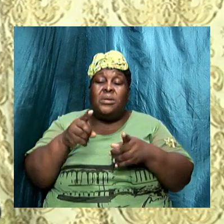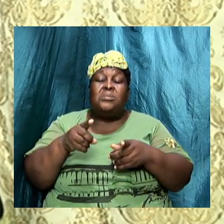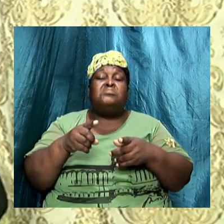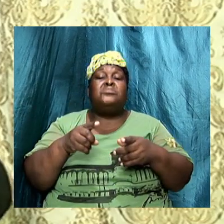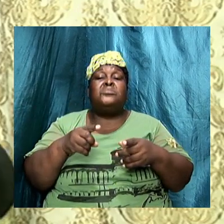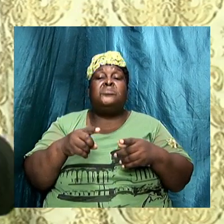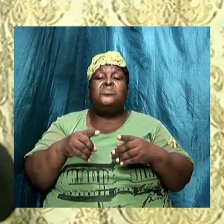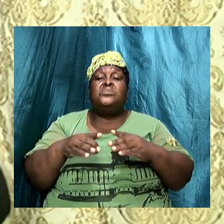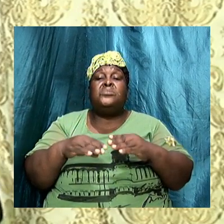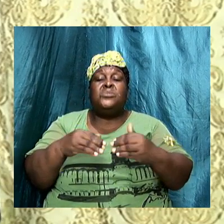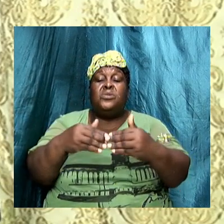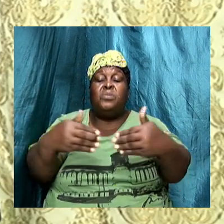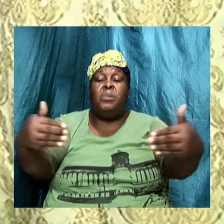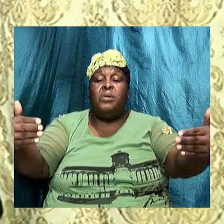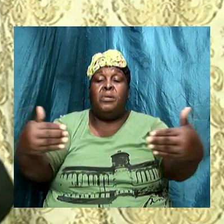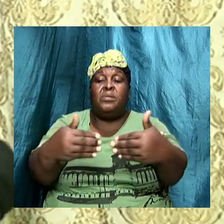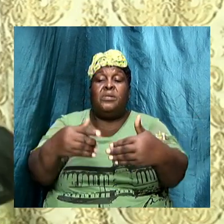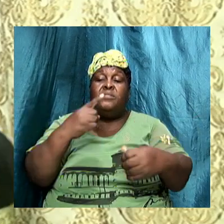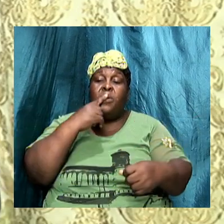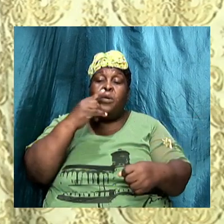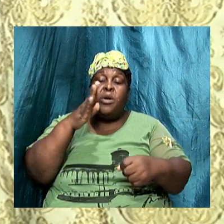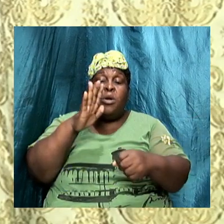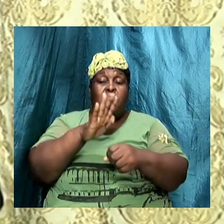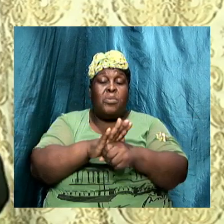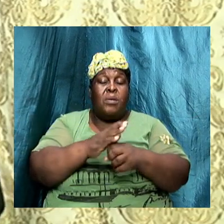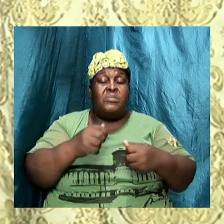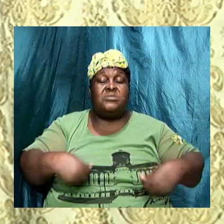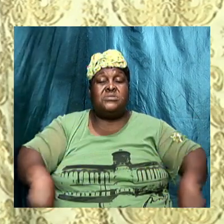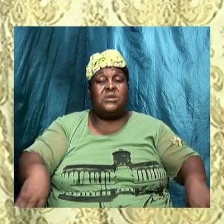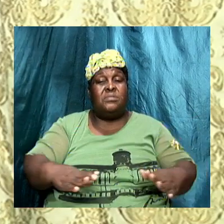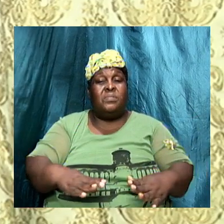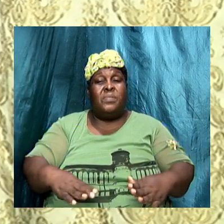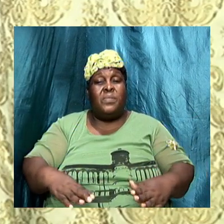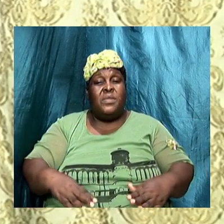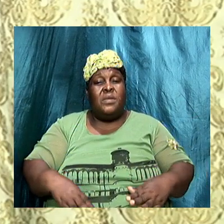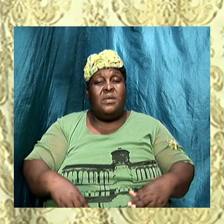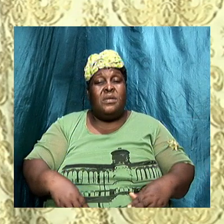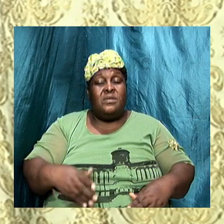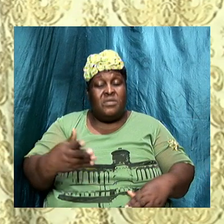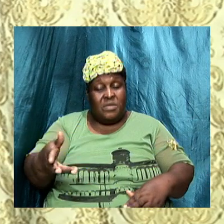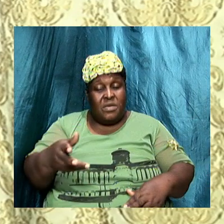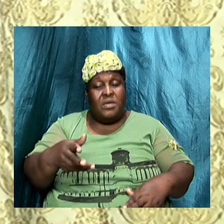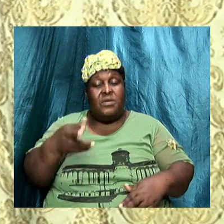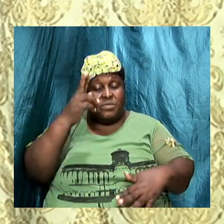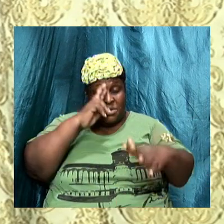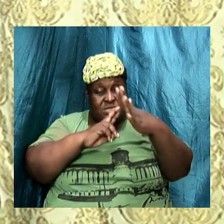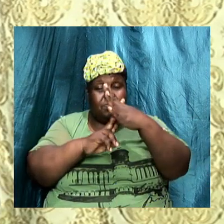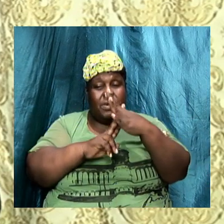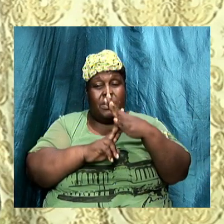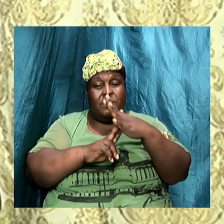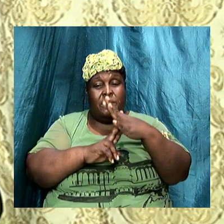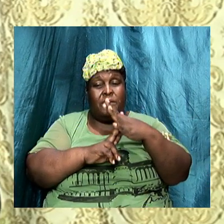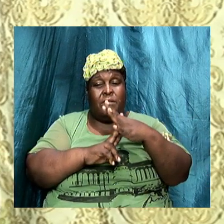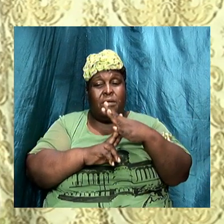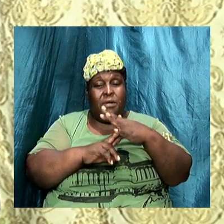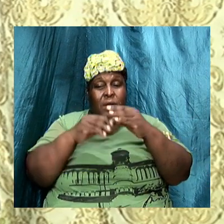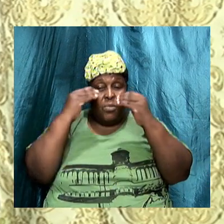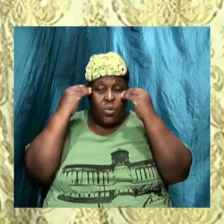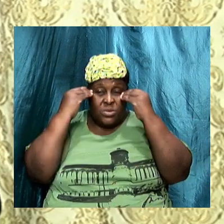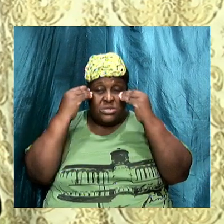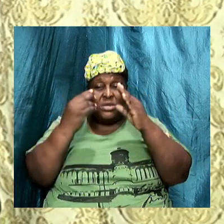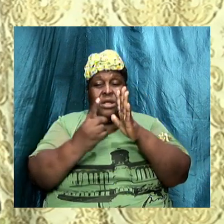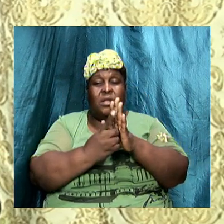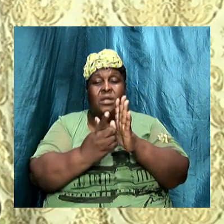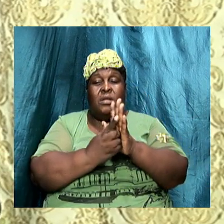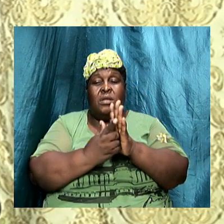amen so they honor Moses and they honor the law they respect it both also had a measure